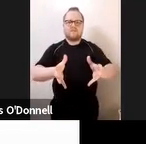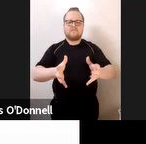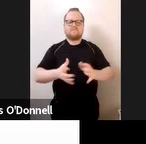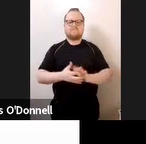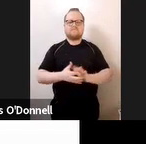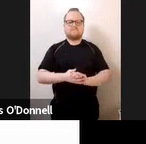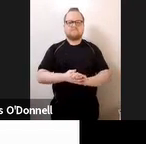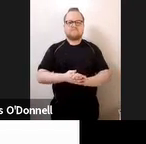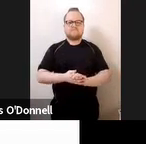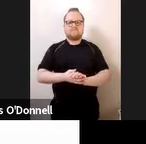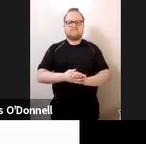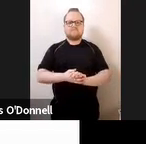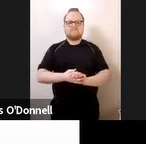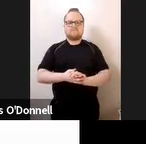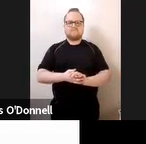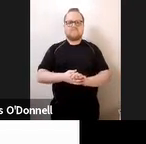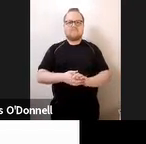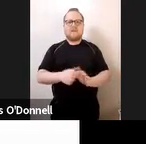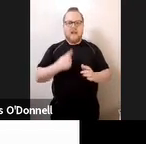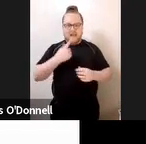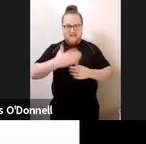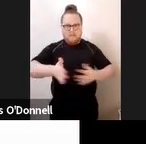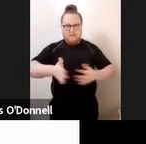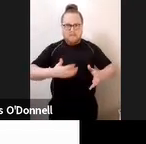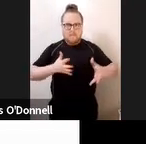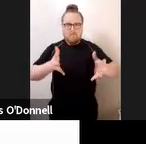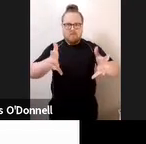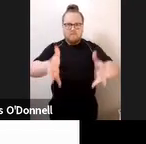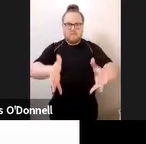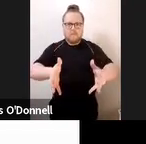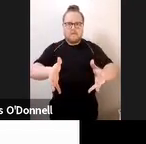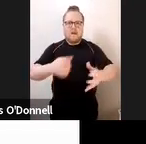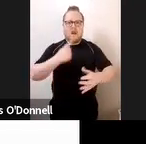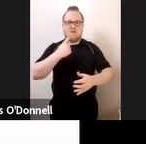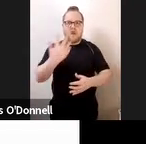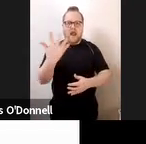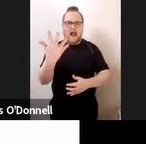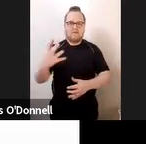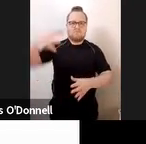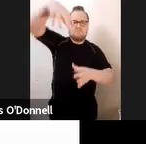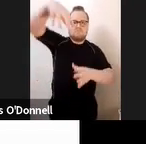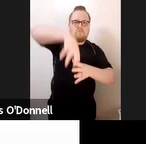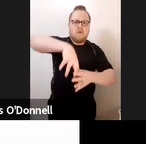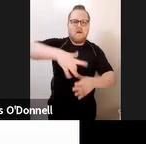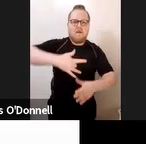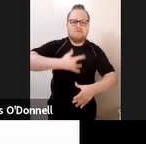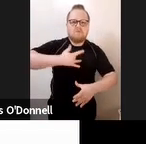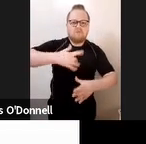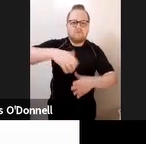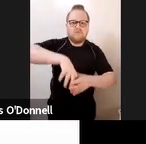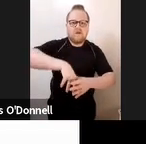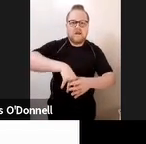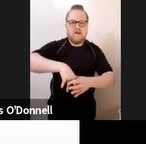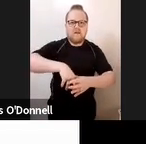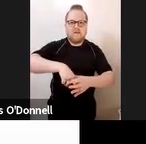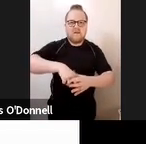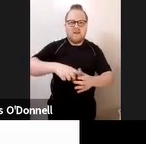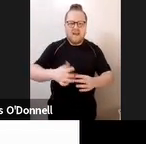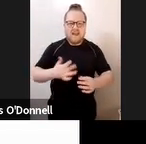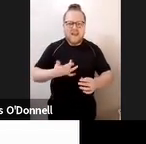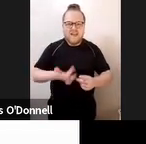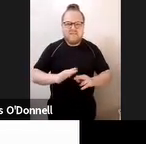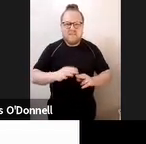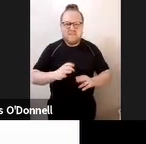hand a box to you and said, put your hand in here and it felt funny or strange to you, what would your immediate reaction be?